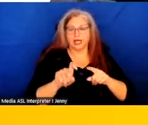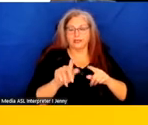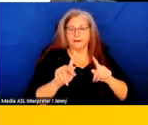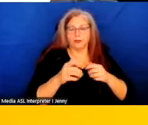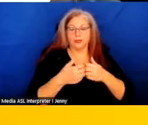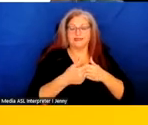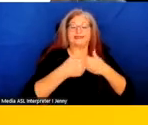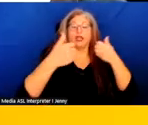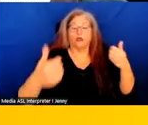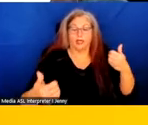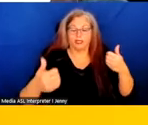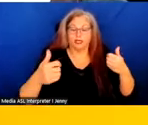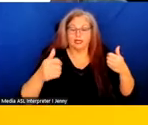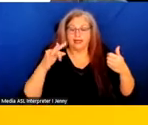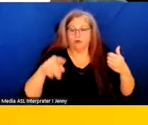with disabilities.